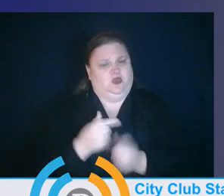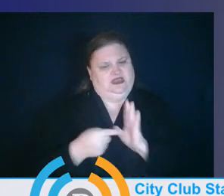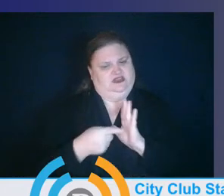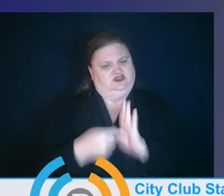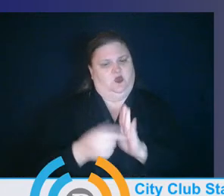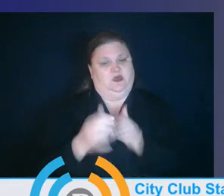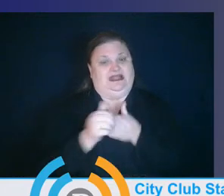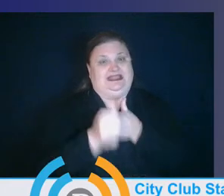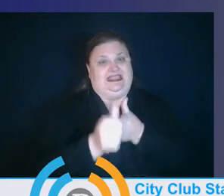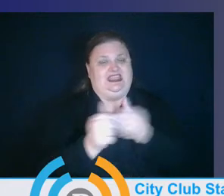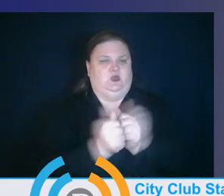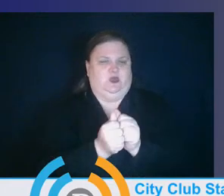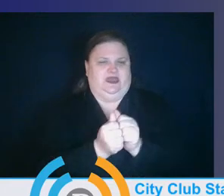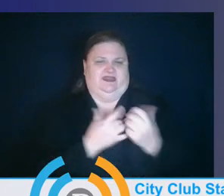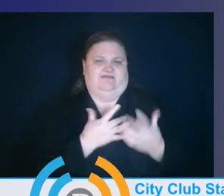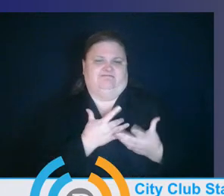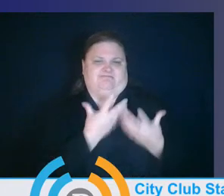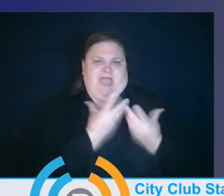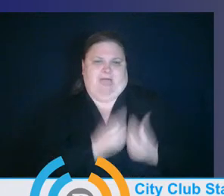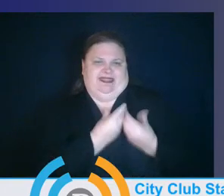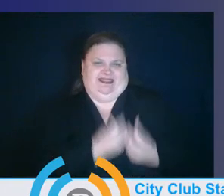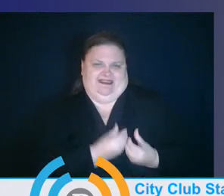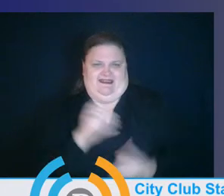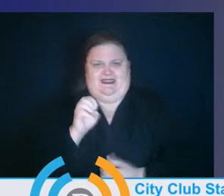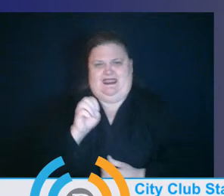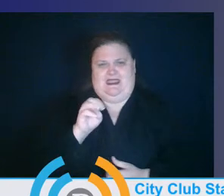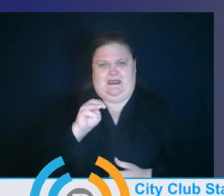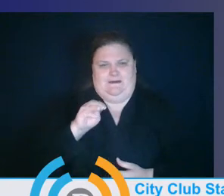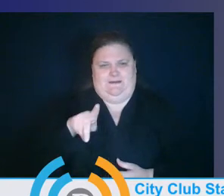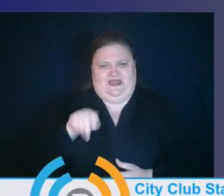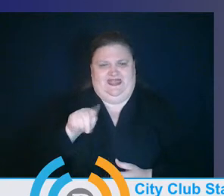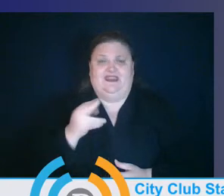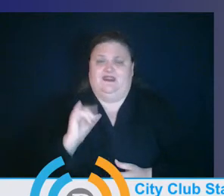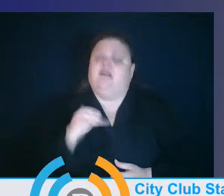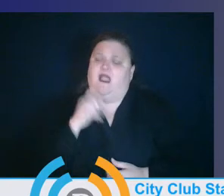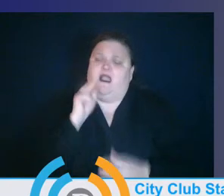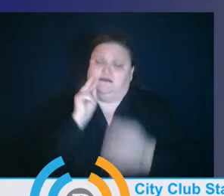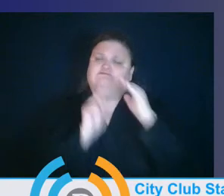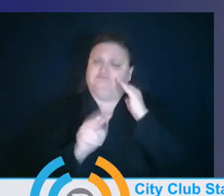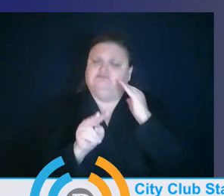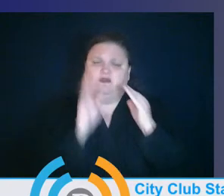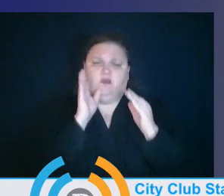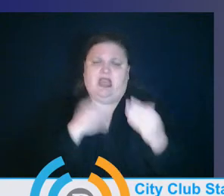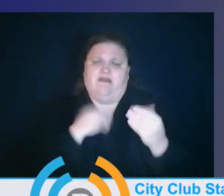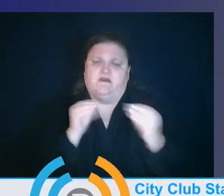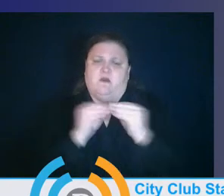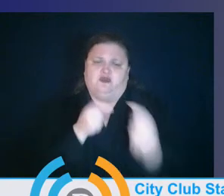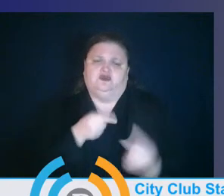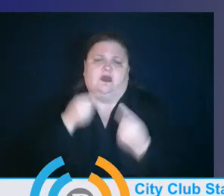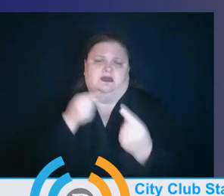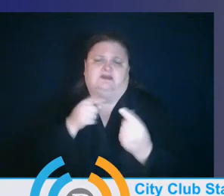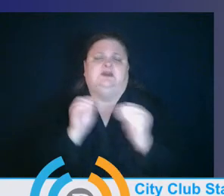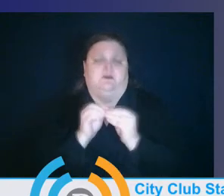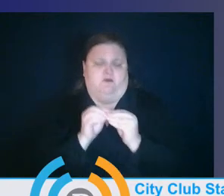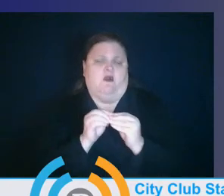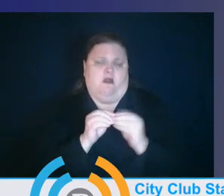and so I see obstacles, but I also see opportunities going forward in this. And of course it's coming out of the mouths of babes.